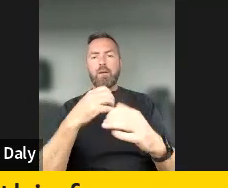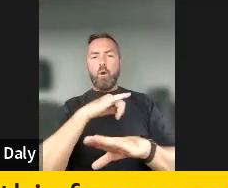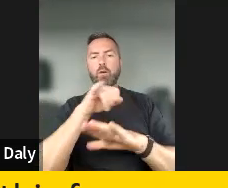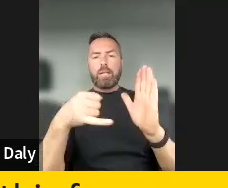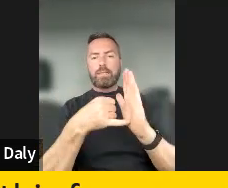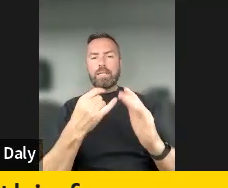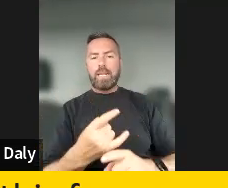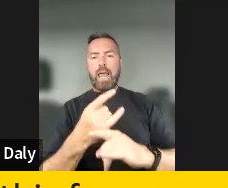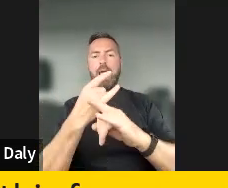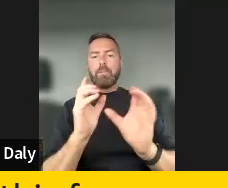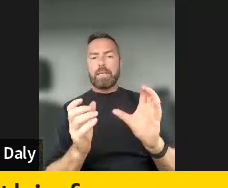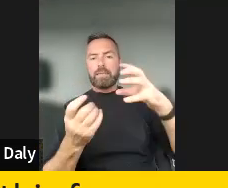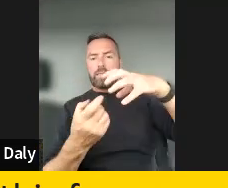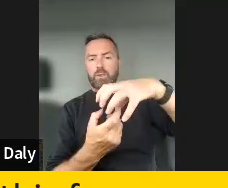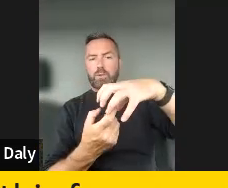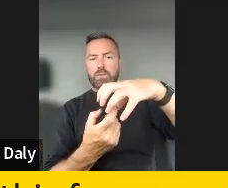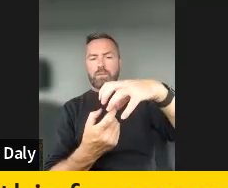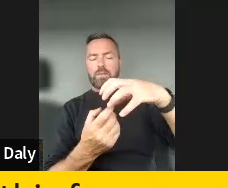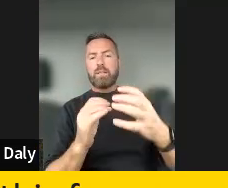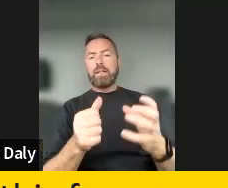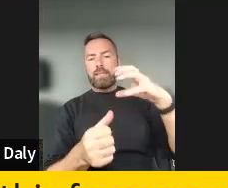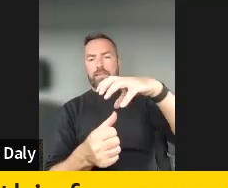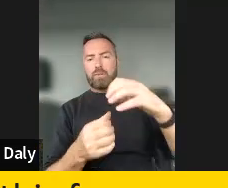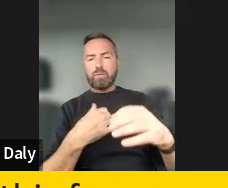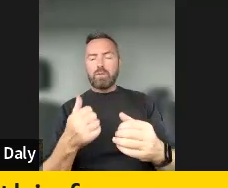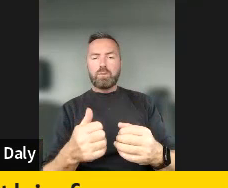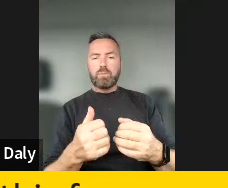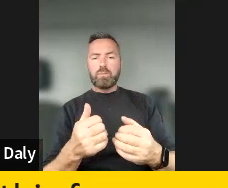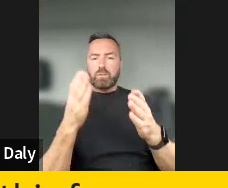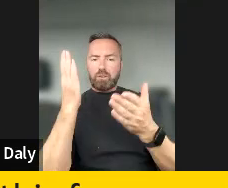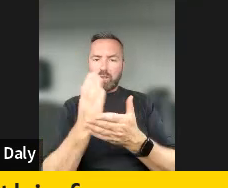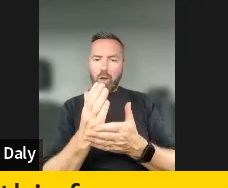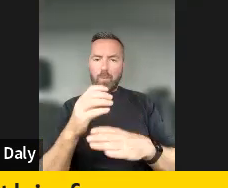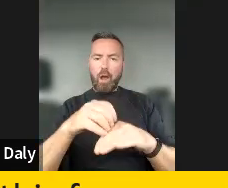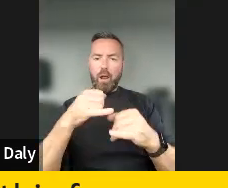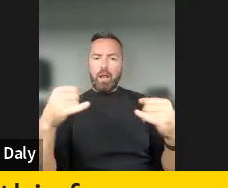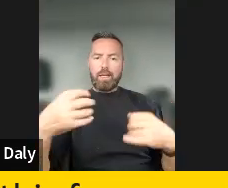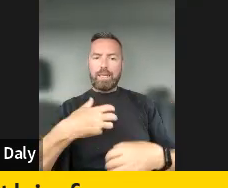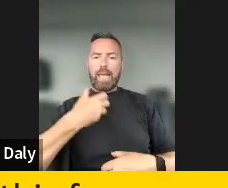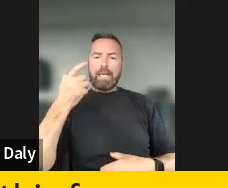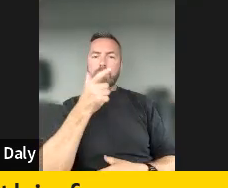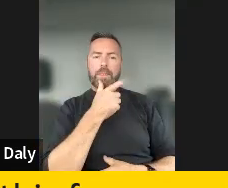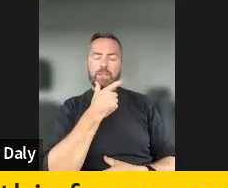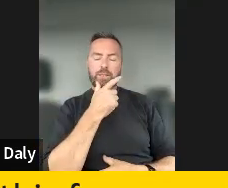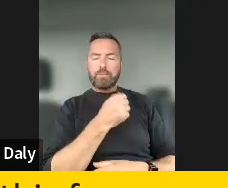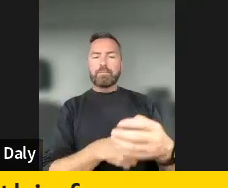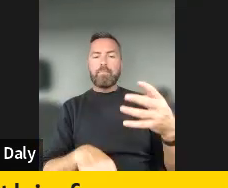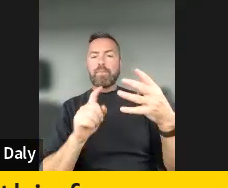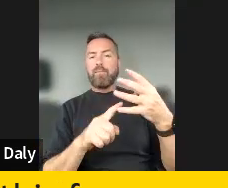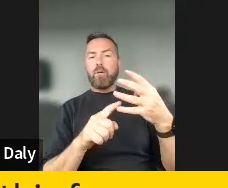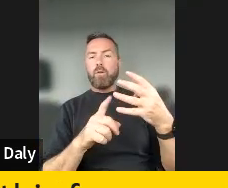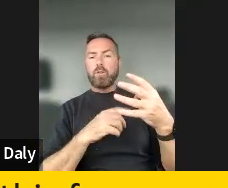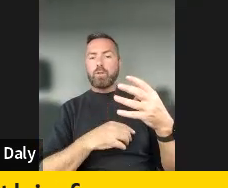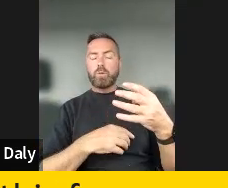institutions to counter online hate speech, et cetera. Then the fourth one is to defend fundamental